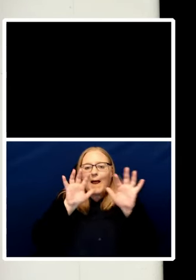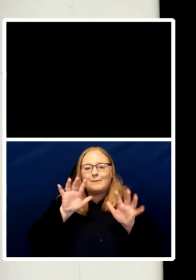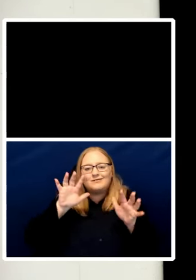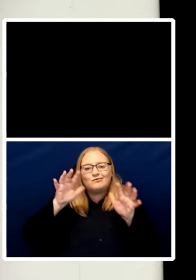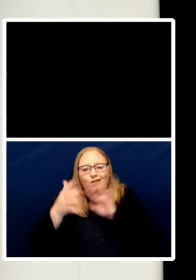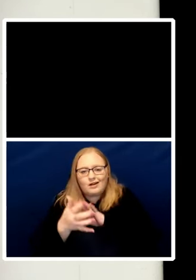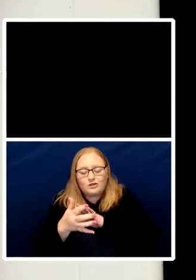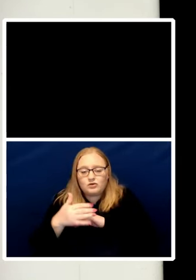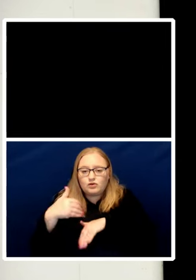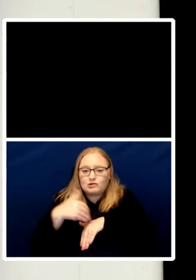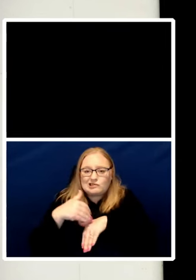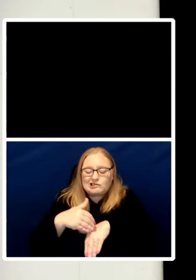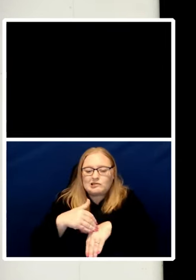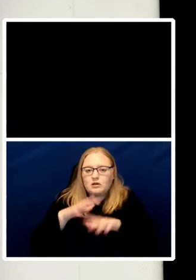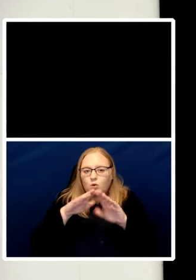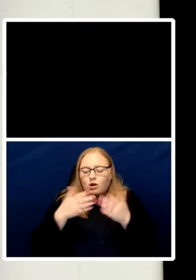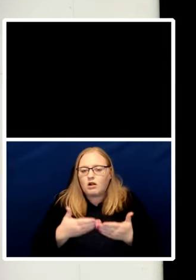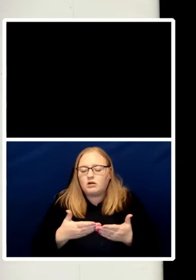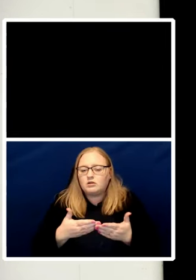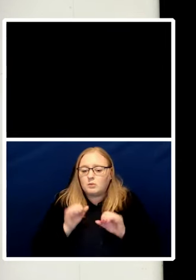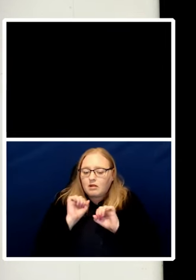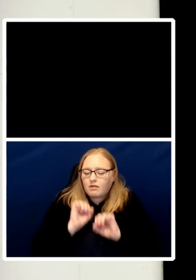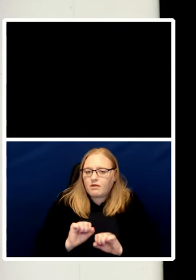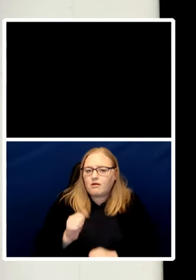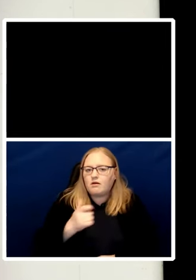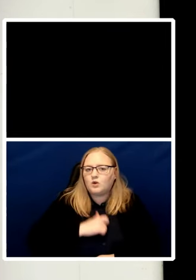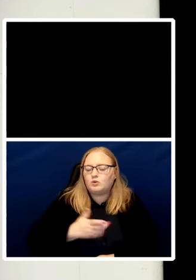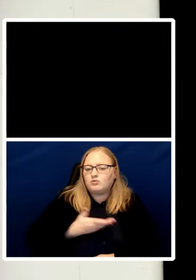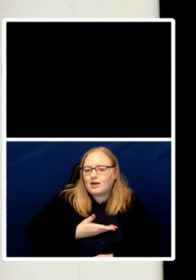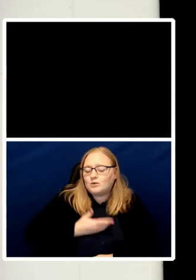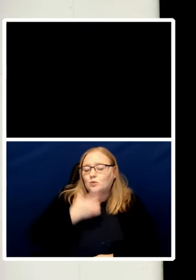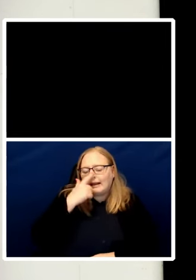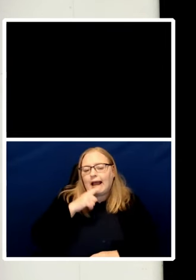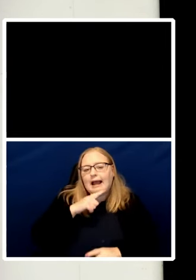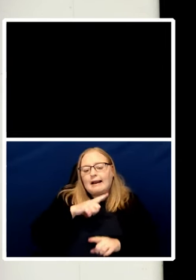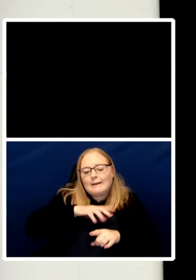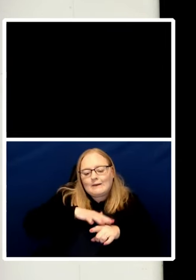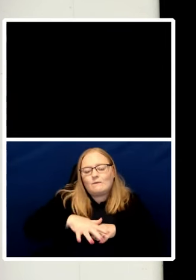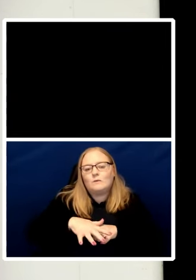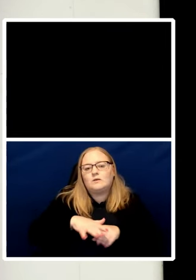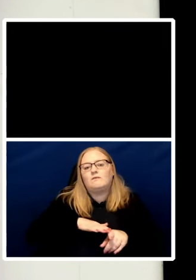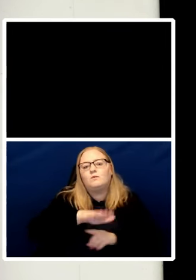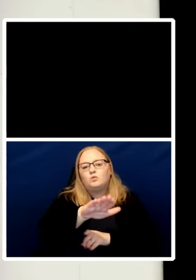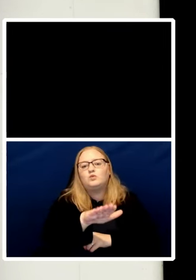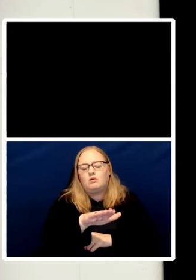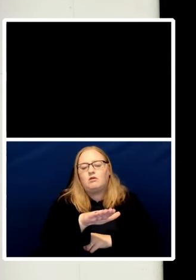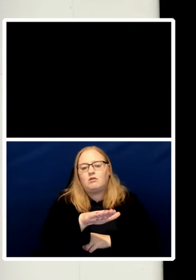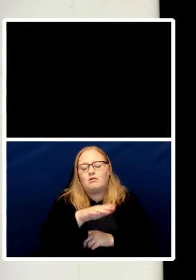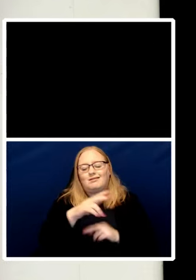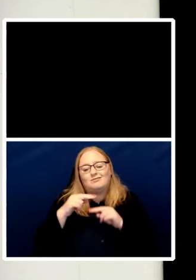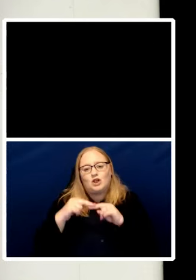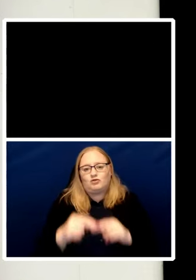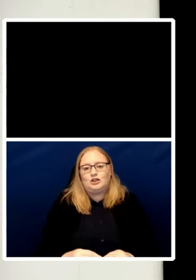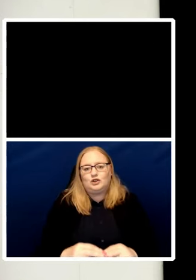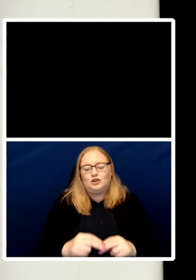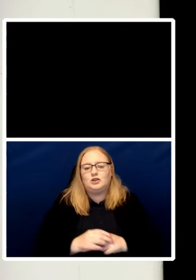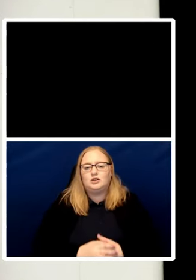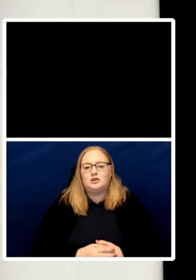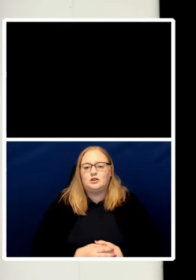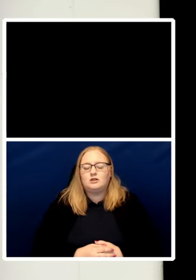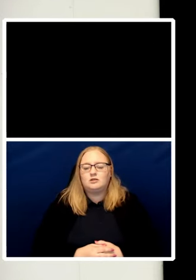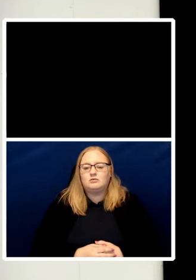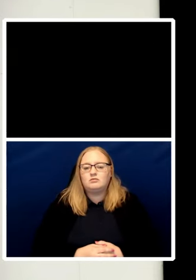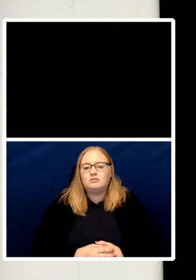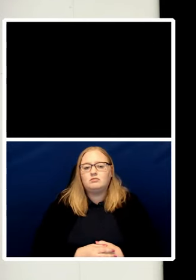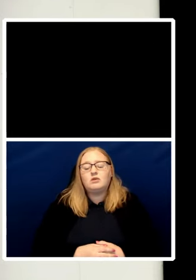so we see human rights as able to reach into future generations as well as present generations we see human rights to be able to be about people